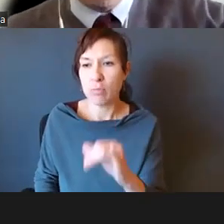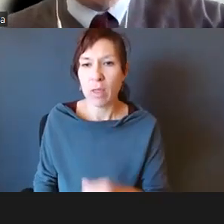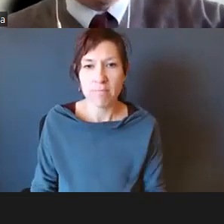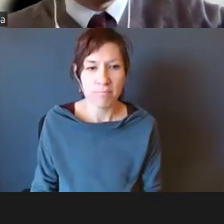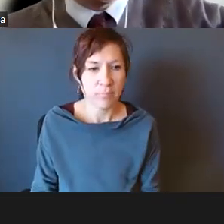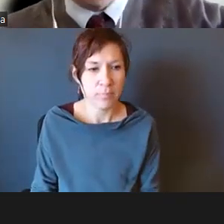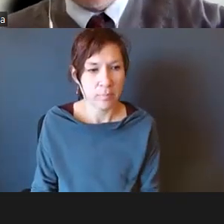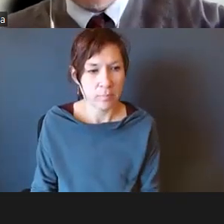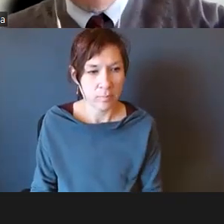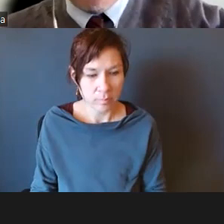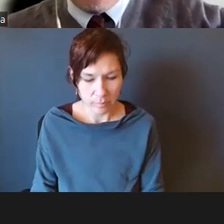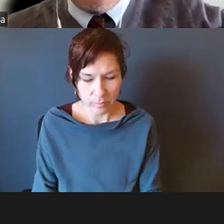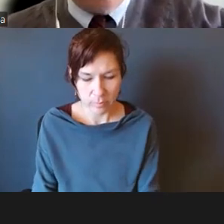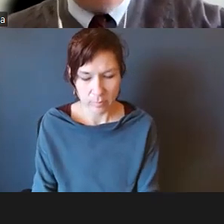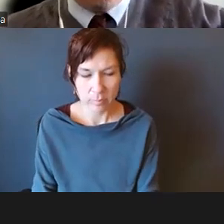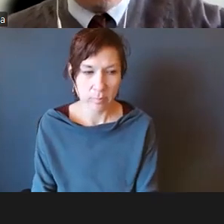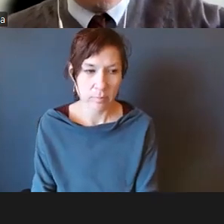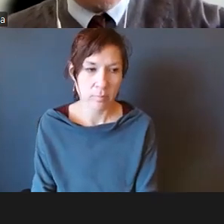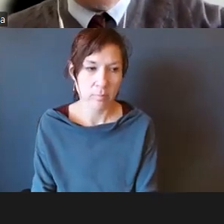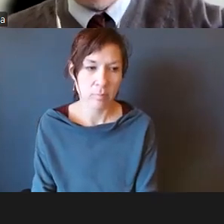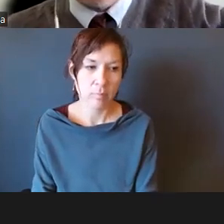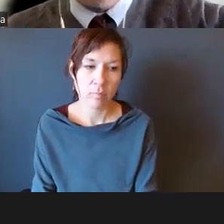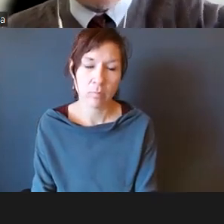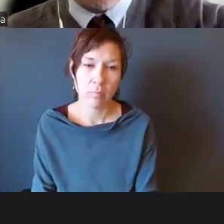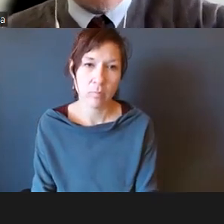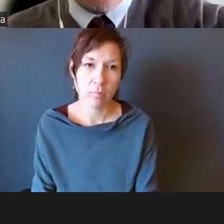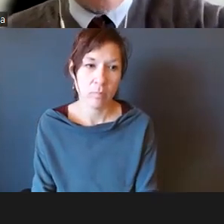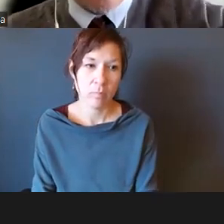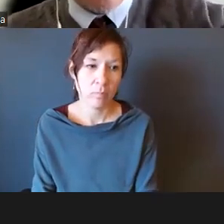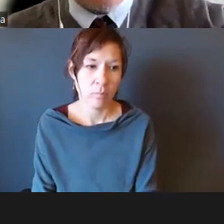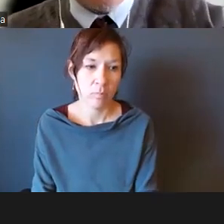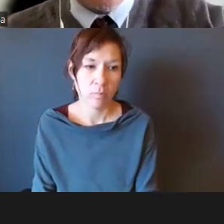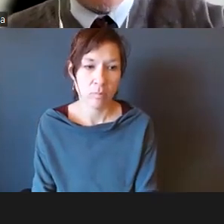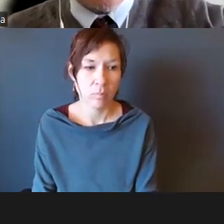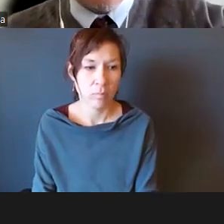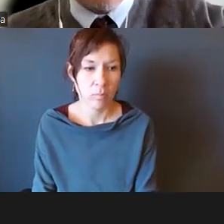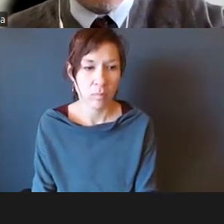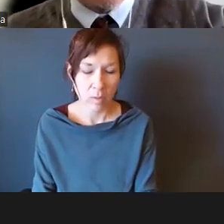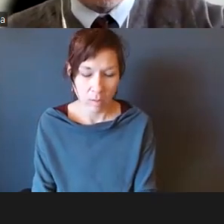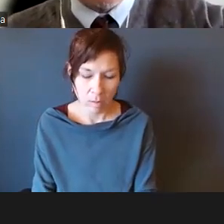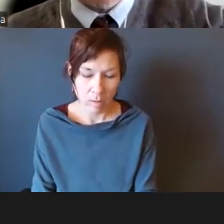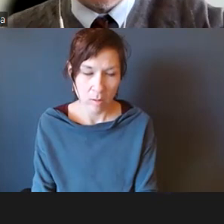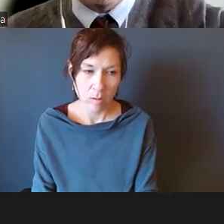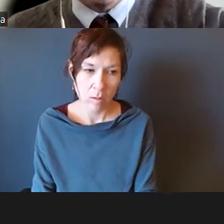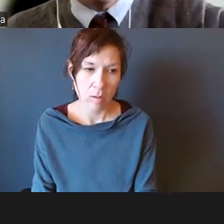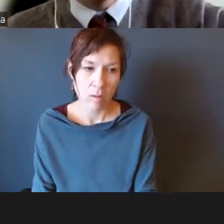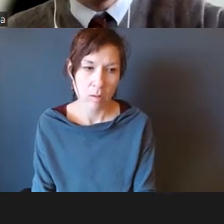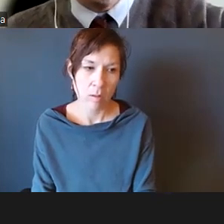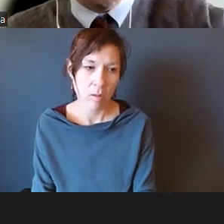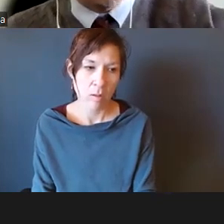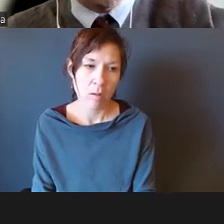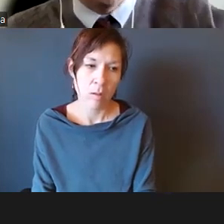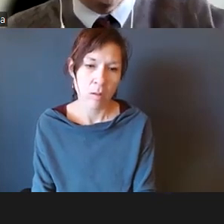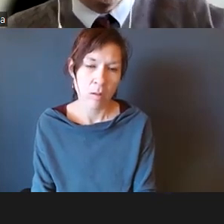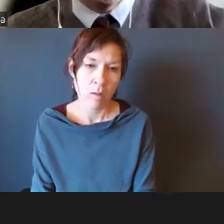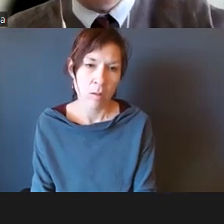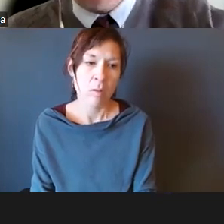This is Marcos. Just want to say also I'm very supportive of that idea to to hear what folks have to say, and I won't. I also want